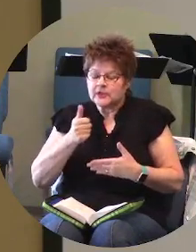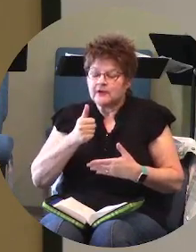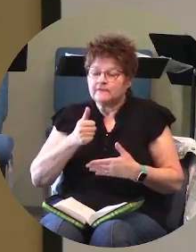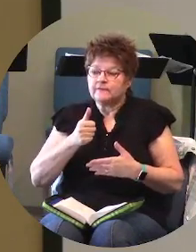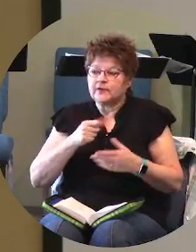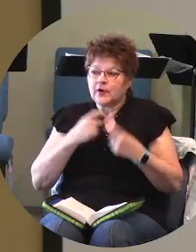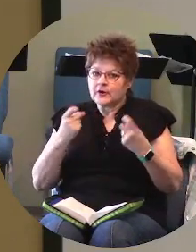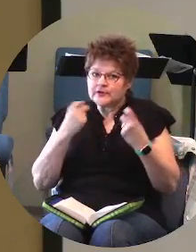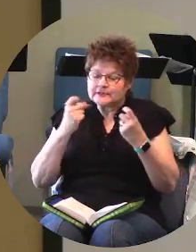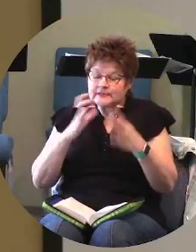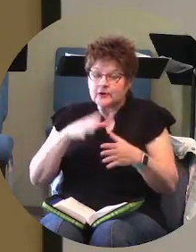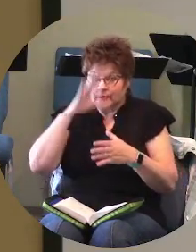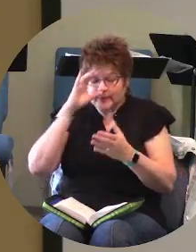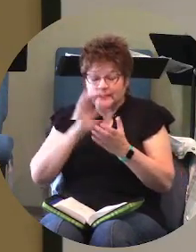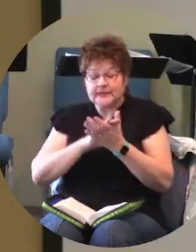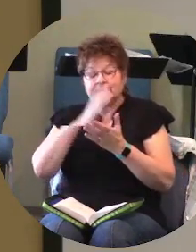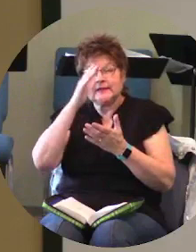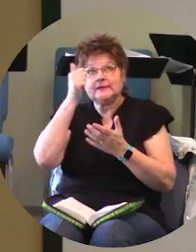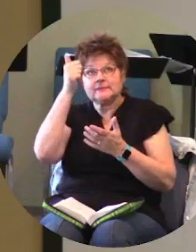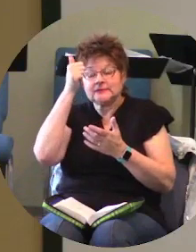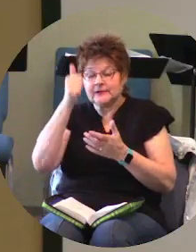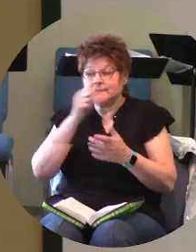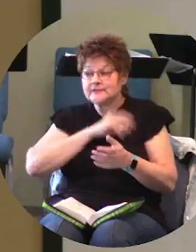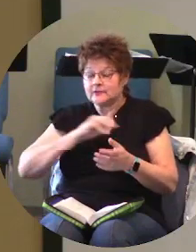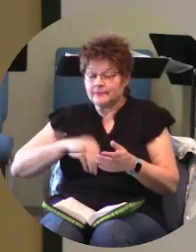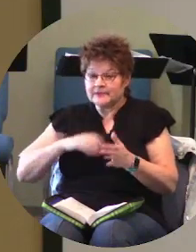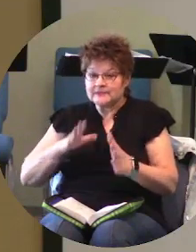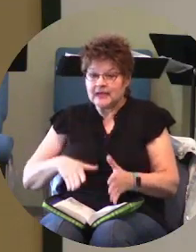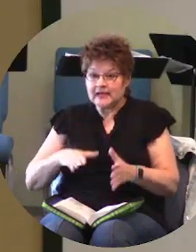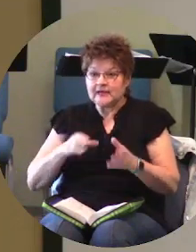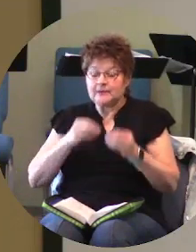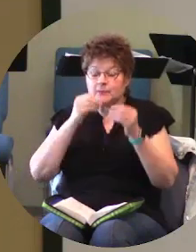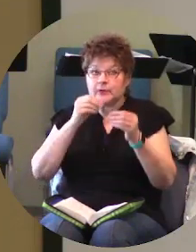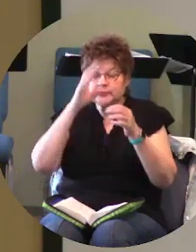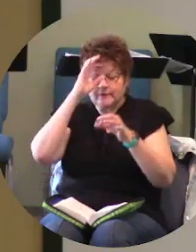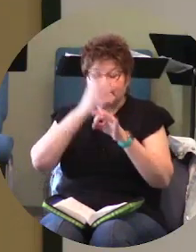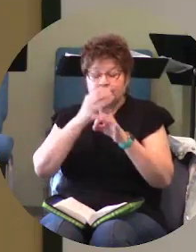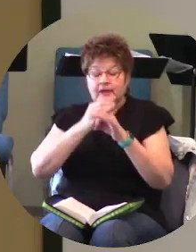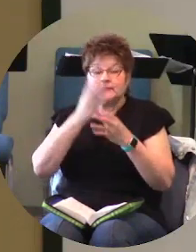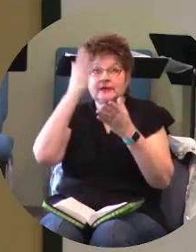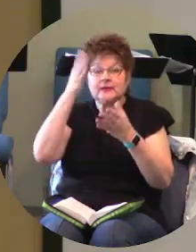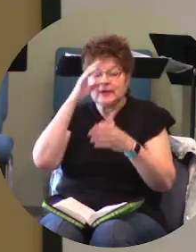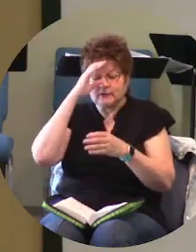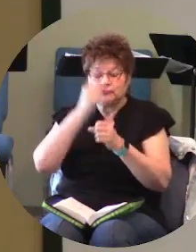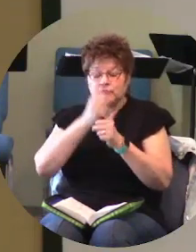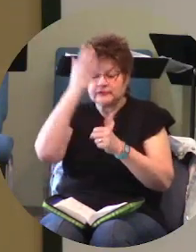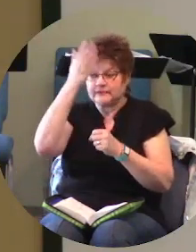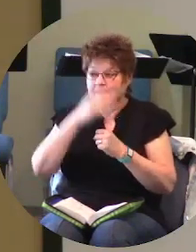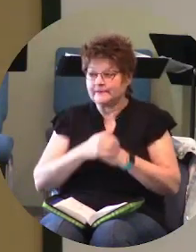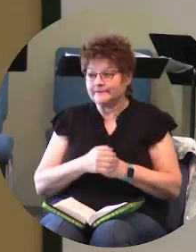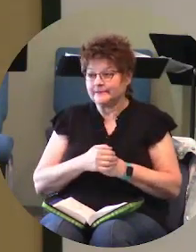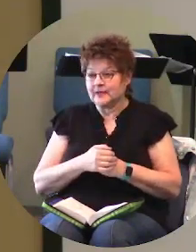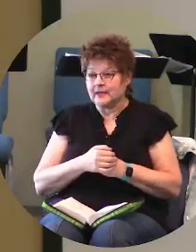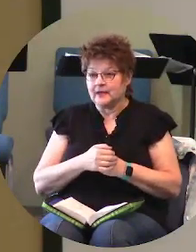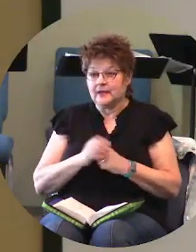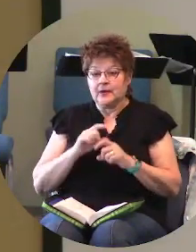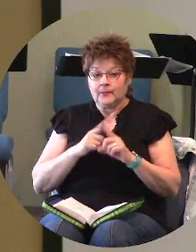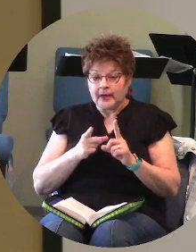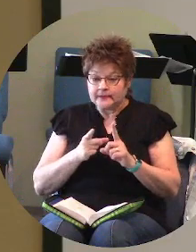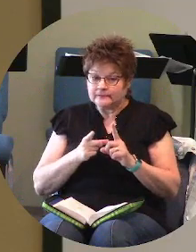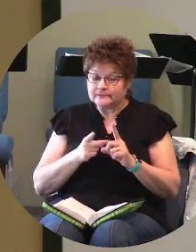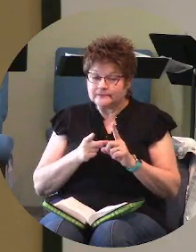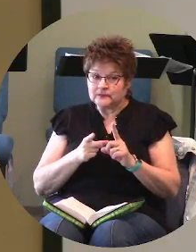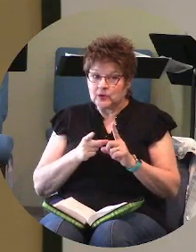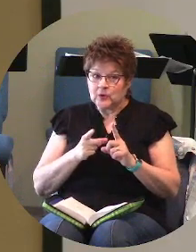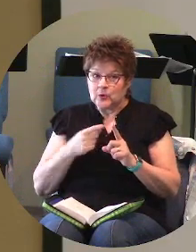messiah that i'm the the way to salvation and literally put your faith in me and trust but the caveat to that is we